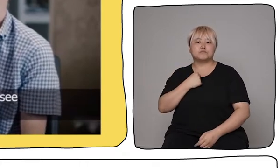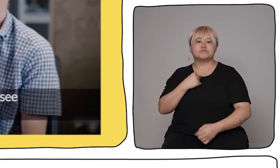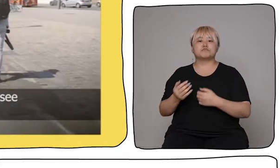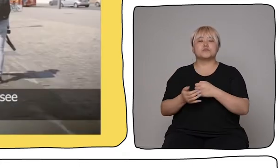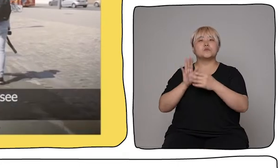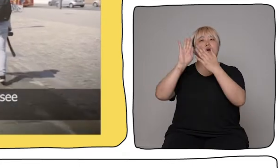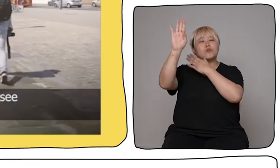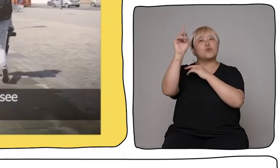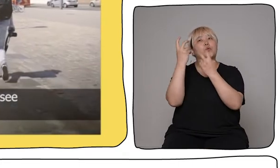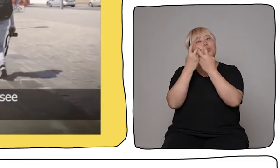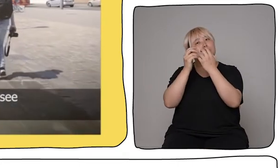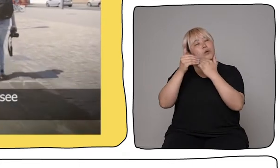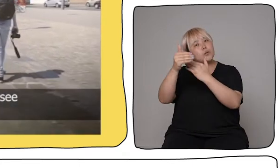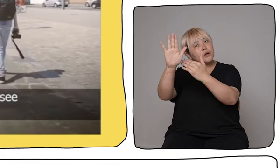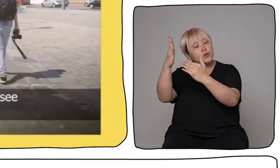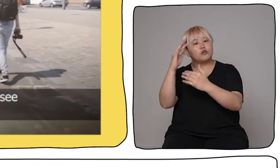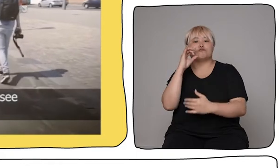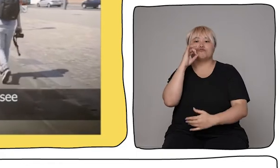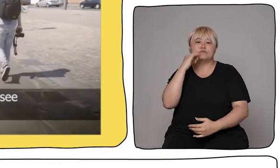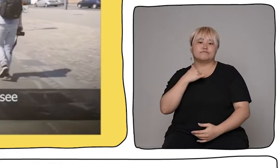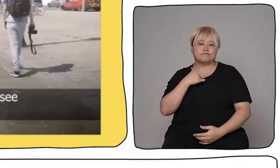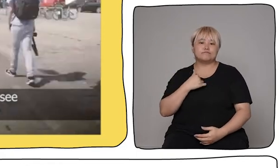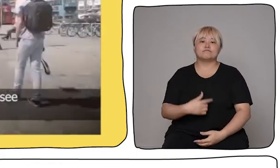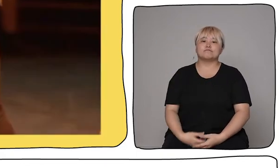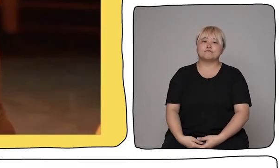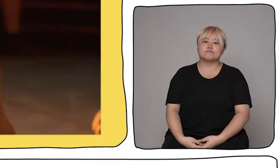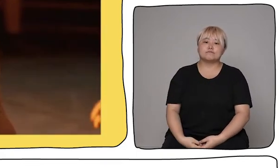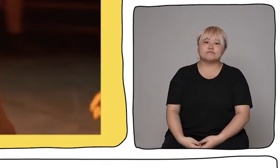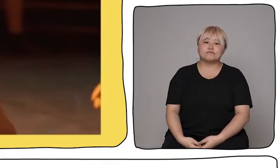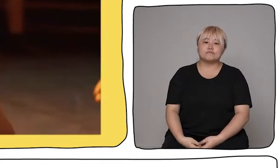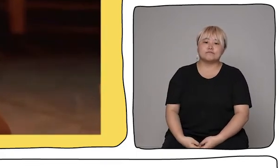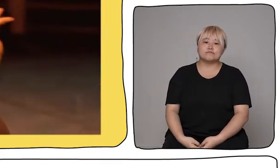could do that and see where it takes me.